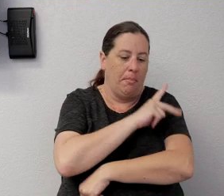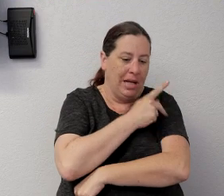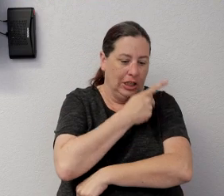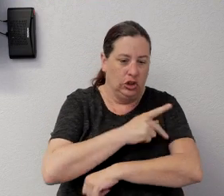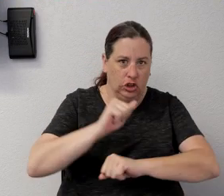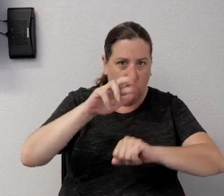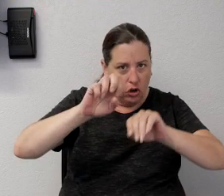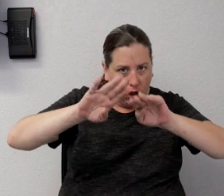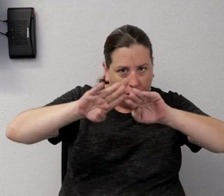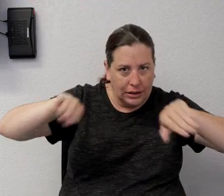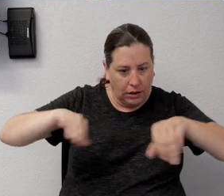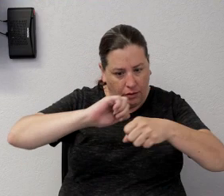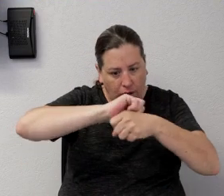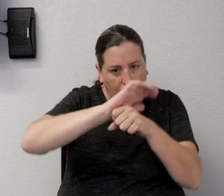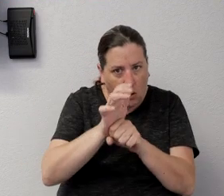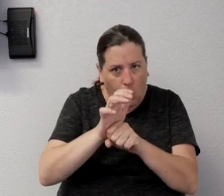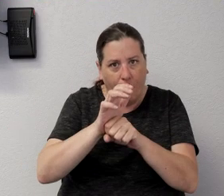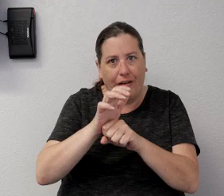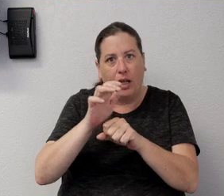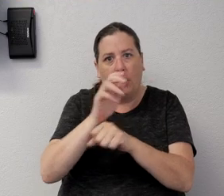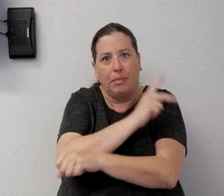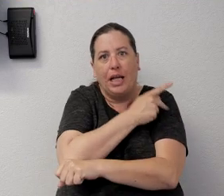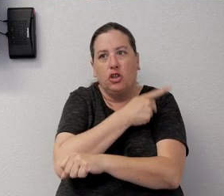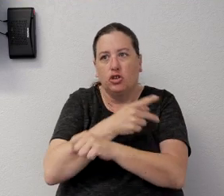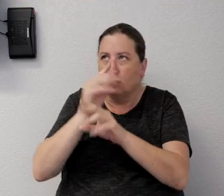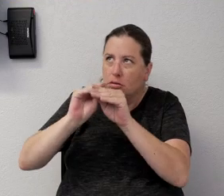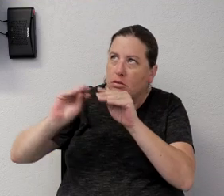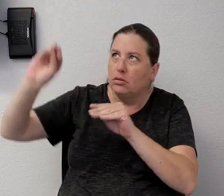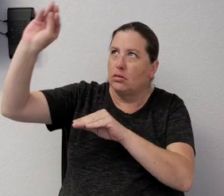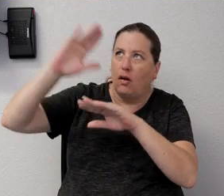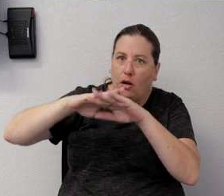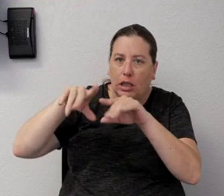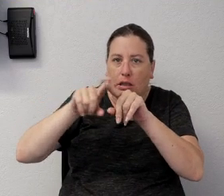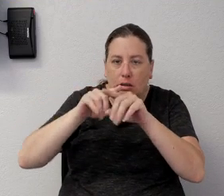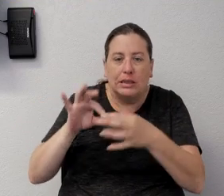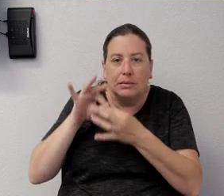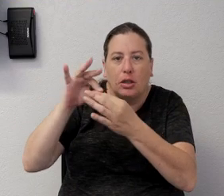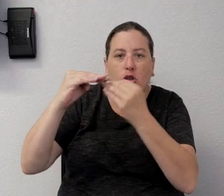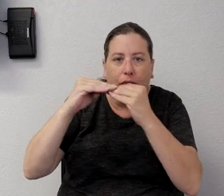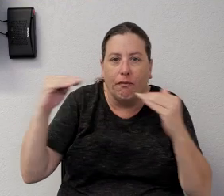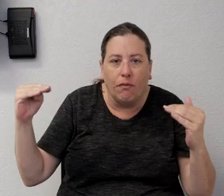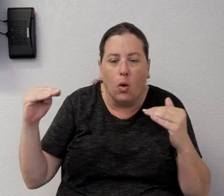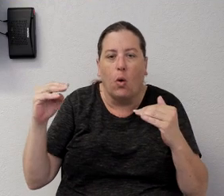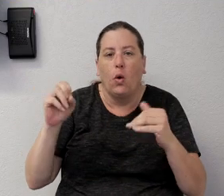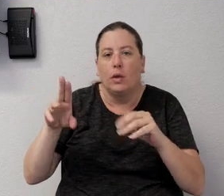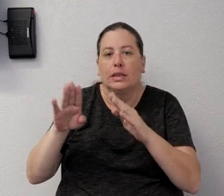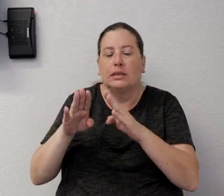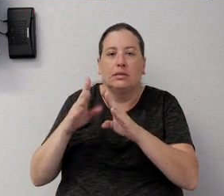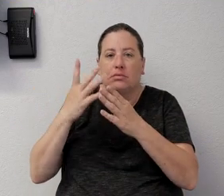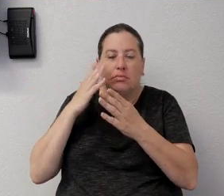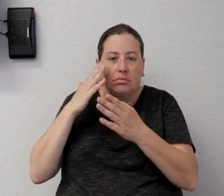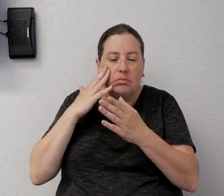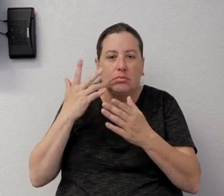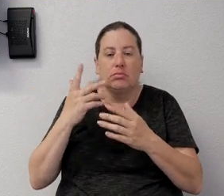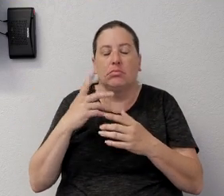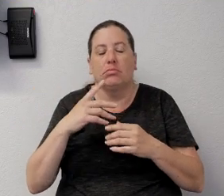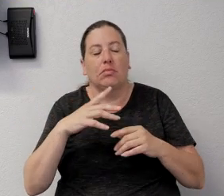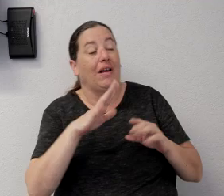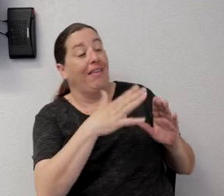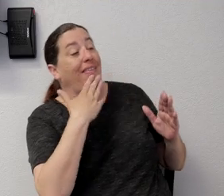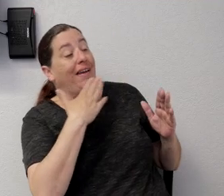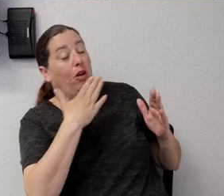COVID patients are put on special floors and on special wings. So that's an excellent point, and thank you